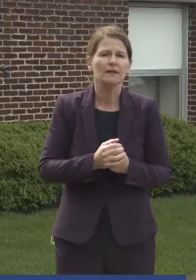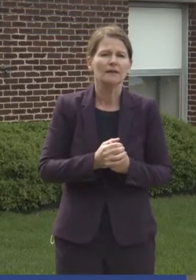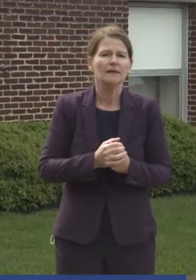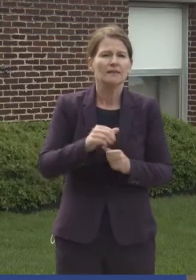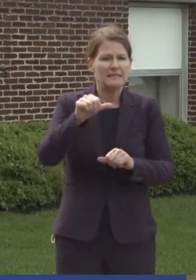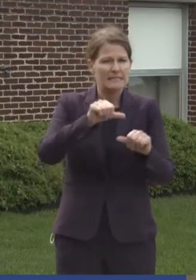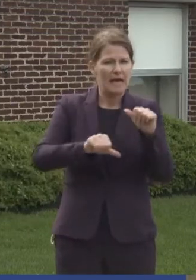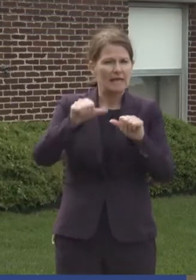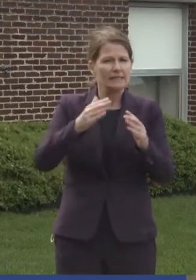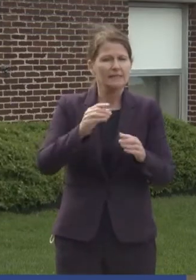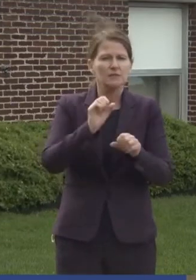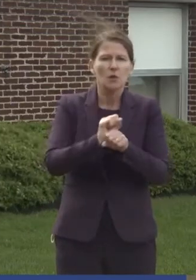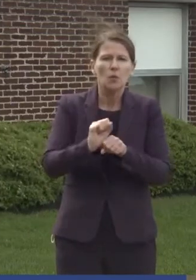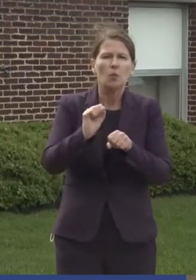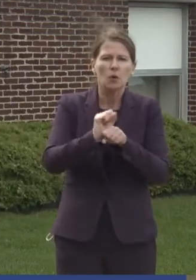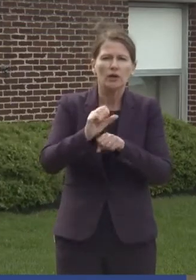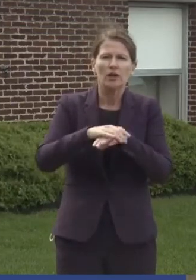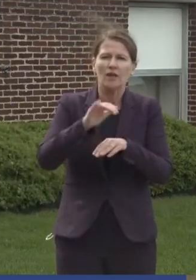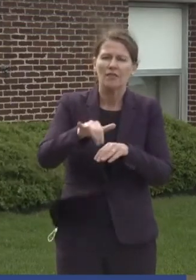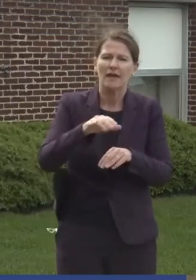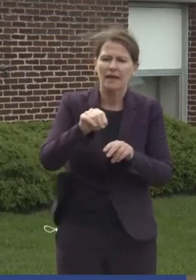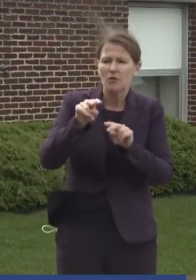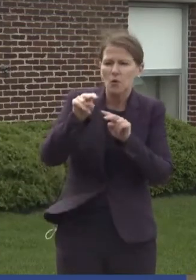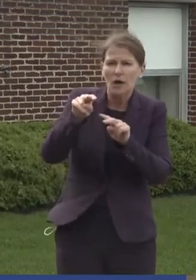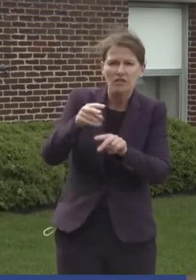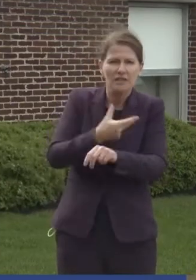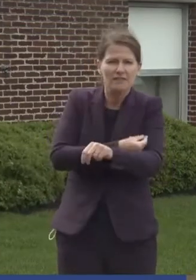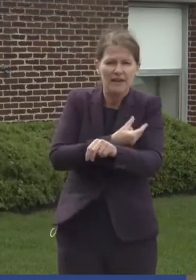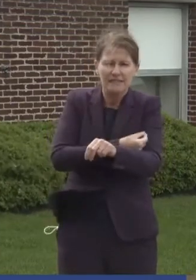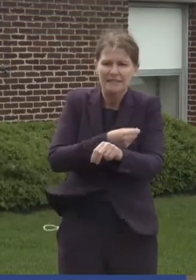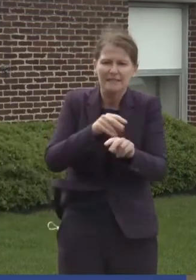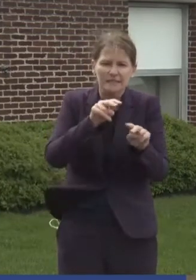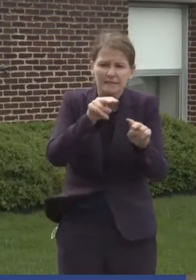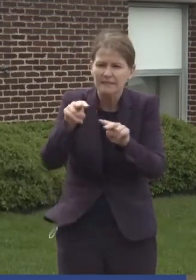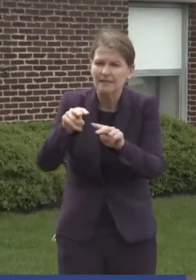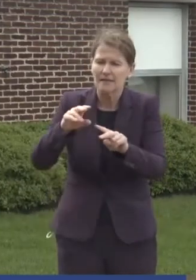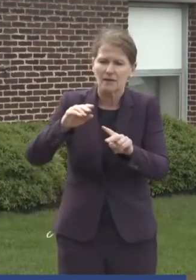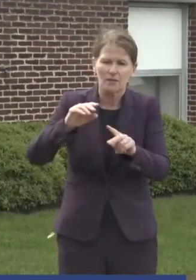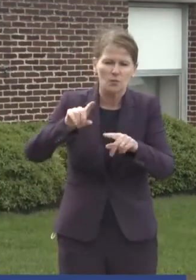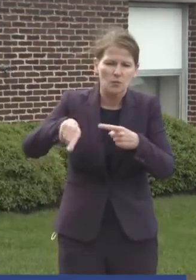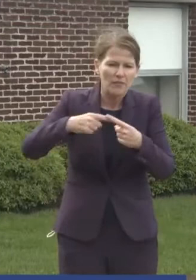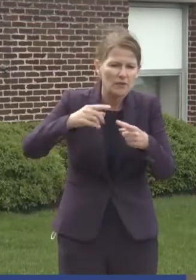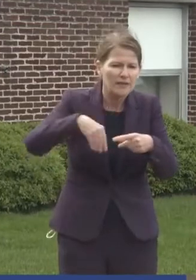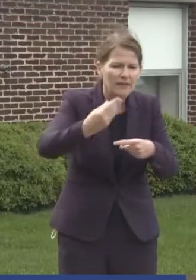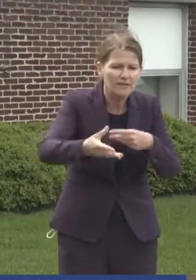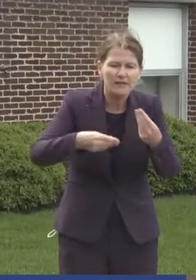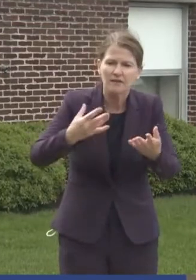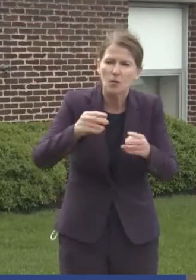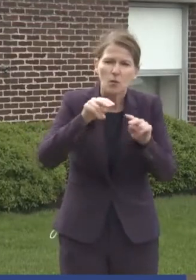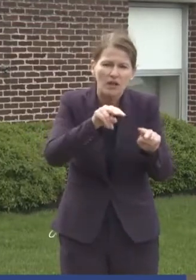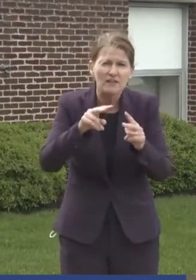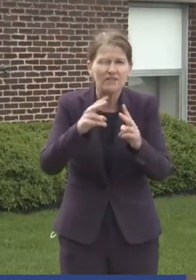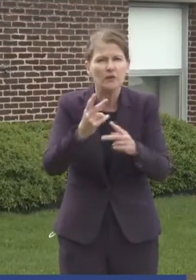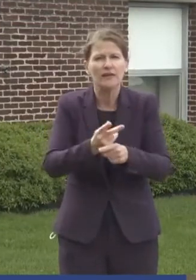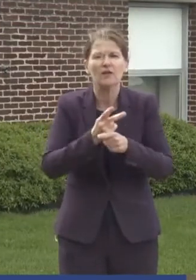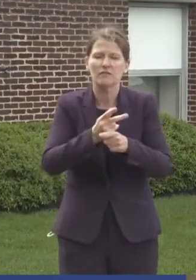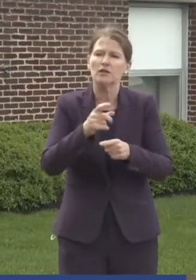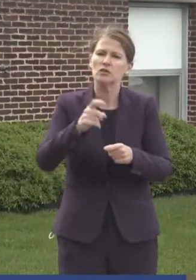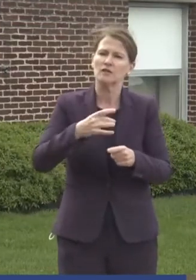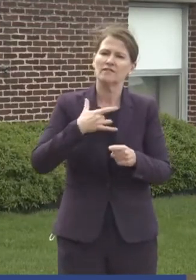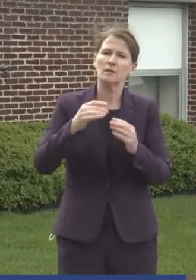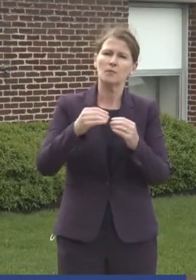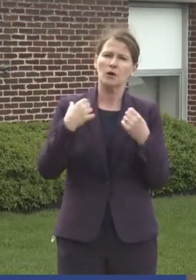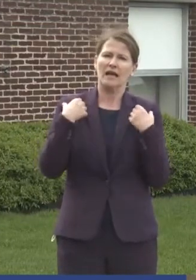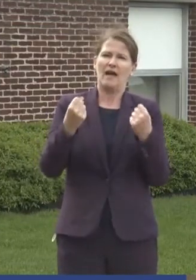The scientists are working on that and they're watching these vaccines and watching the vaccine rollouts very carefully. And I think that should give us all the kind of